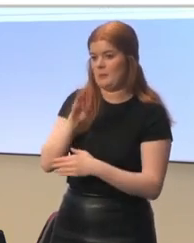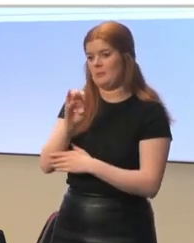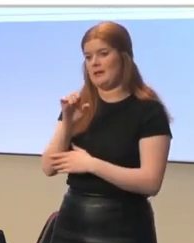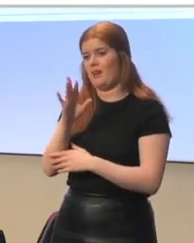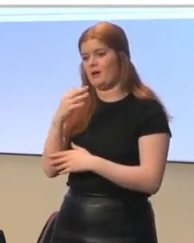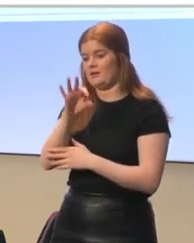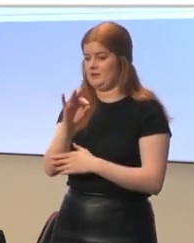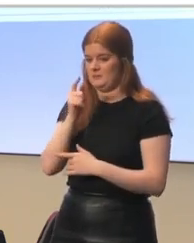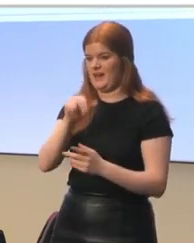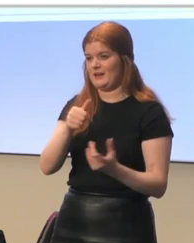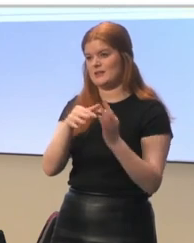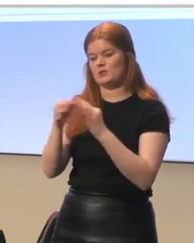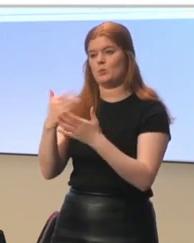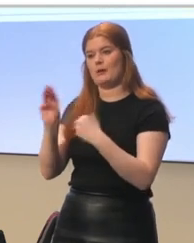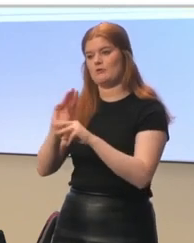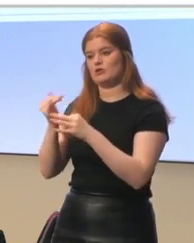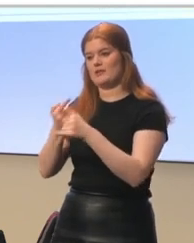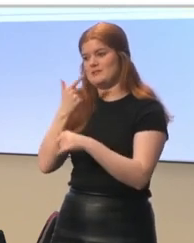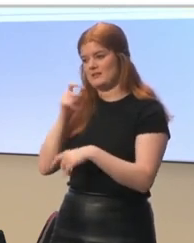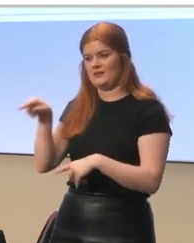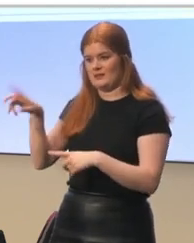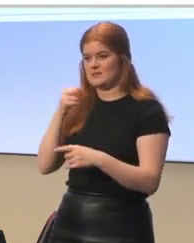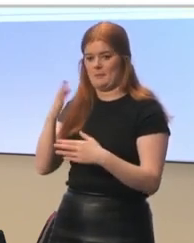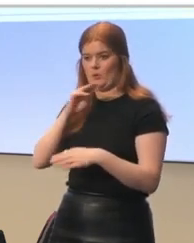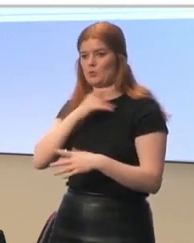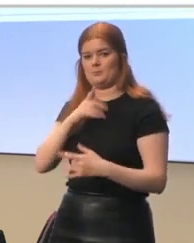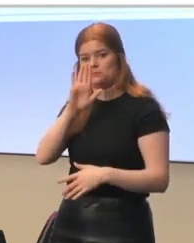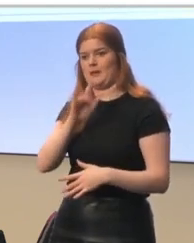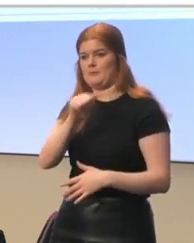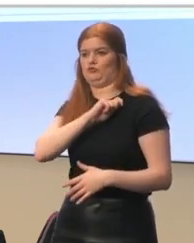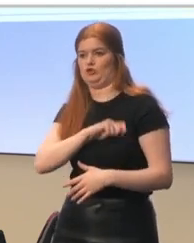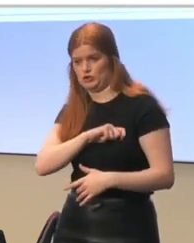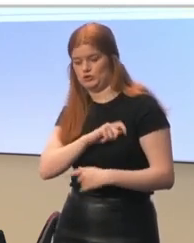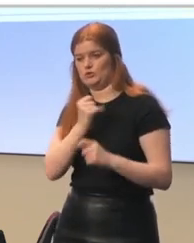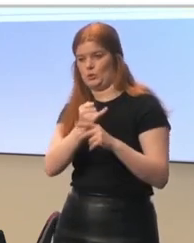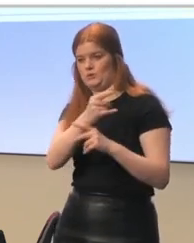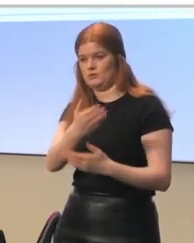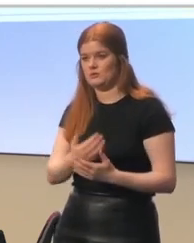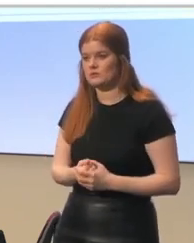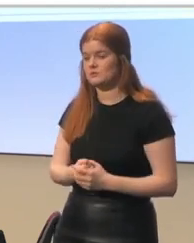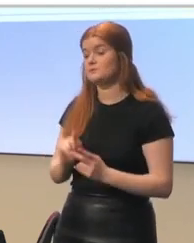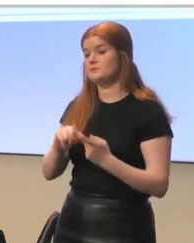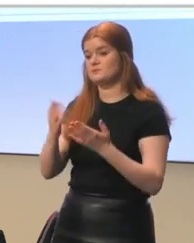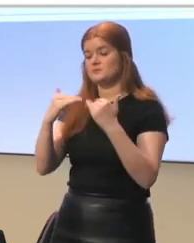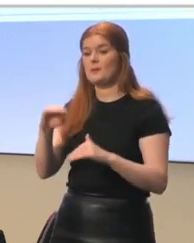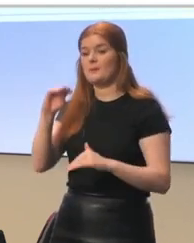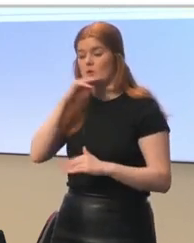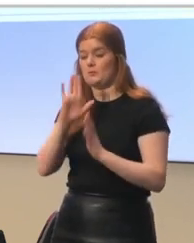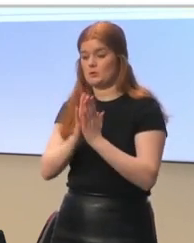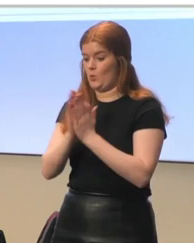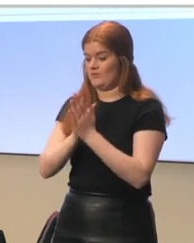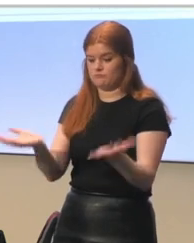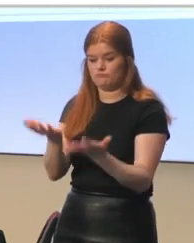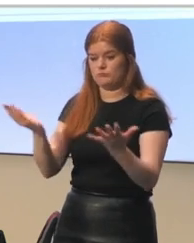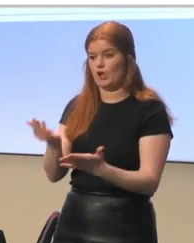to what the parents said when they said it's important to be able to trust the school. They said it's important to motivate learners and